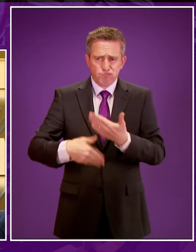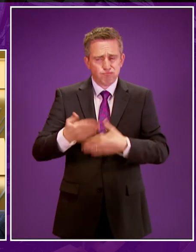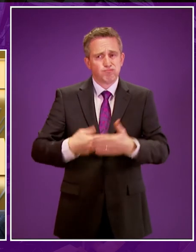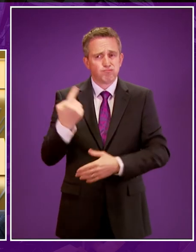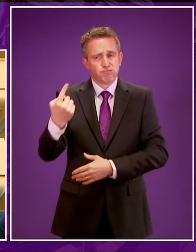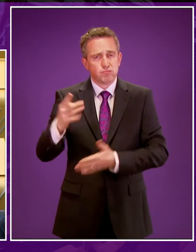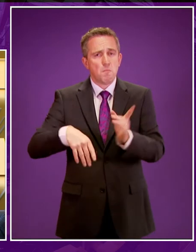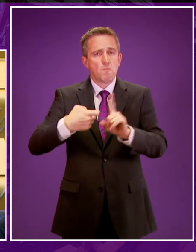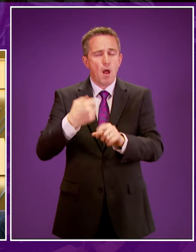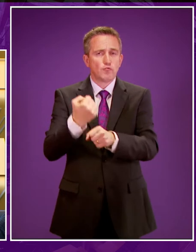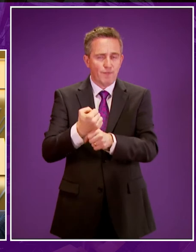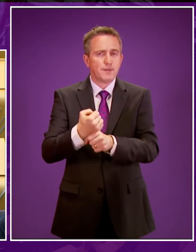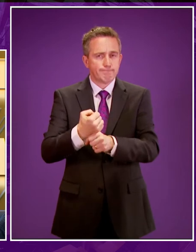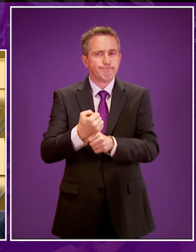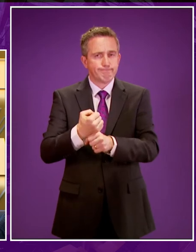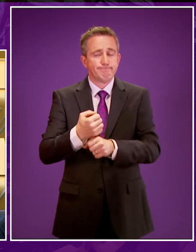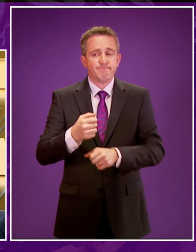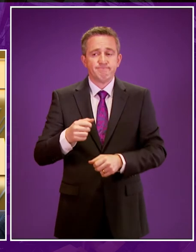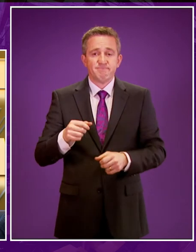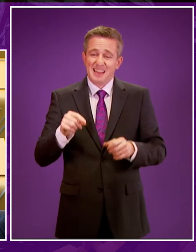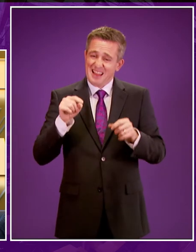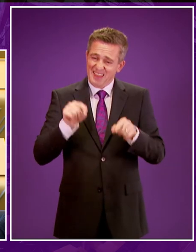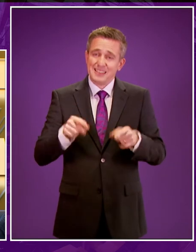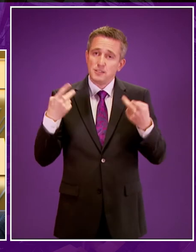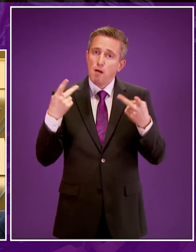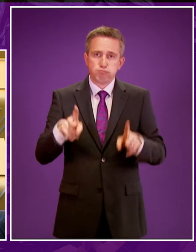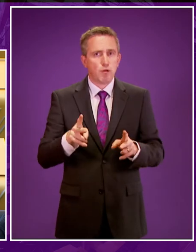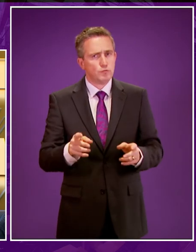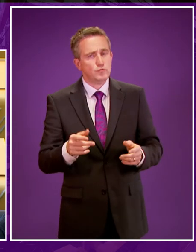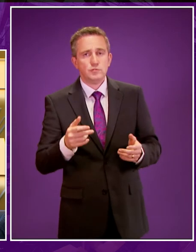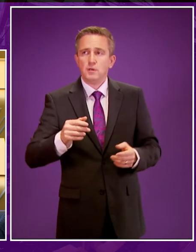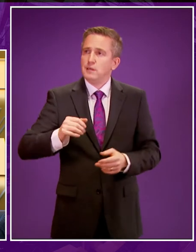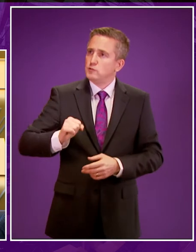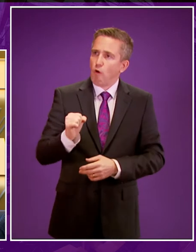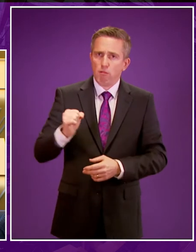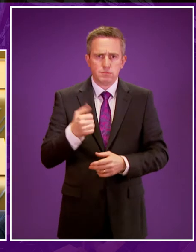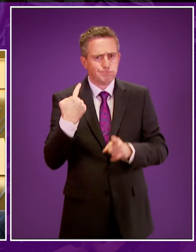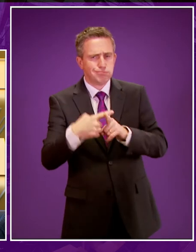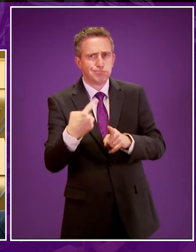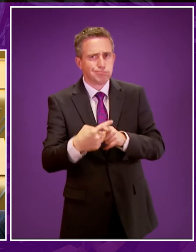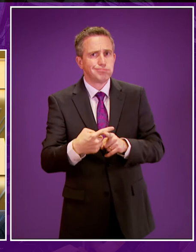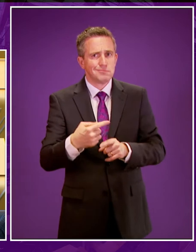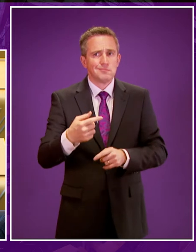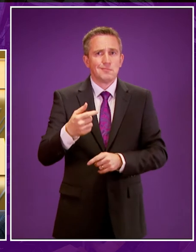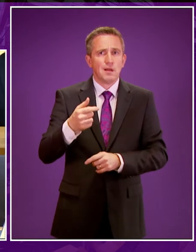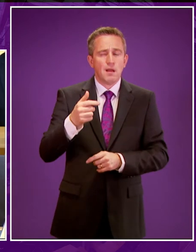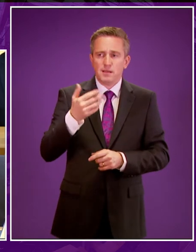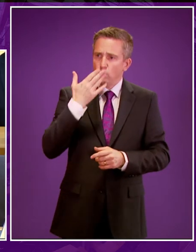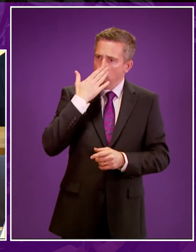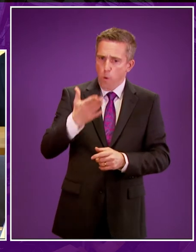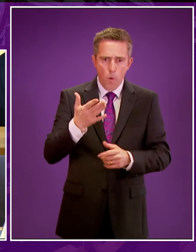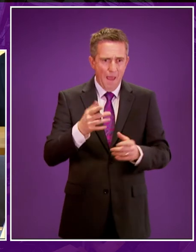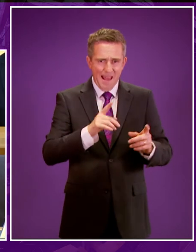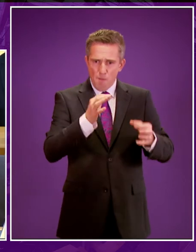speech that this was an example of the kind of progressive approach we're taking in Scotland to social policy. I think it was also a fine example of the kind of cross